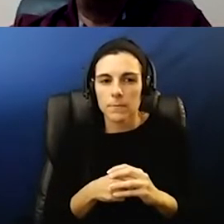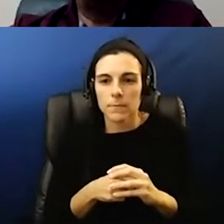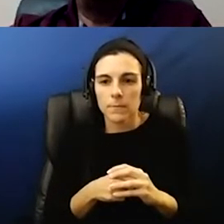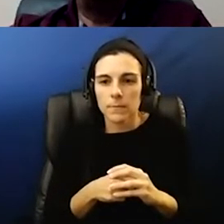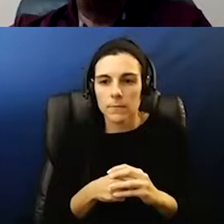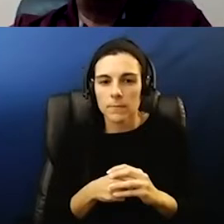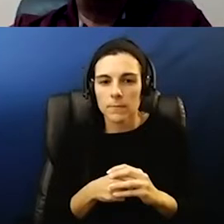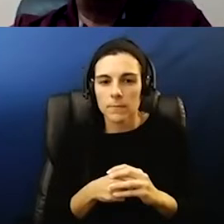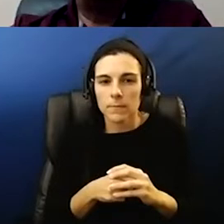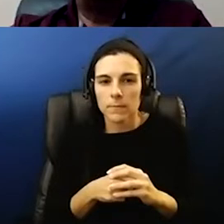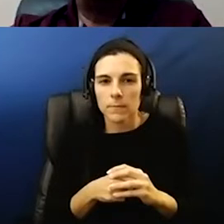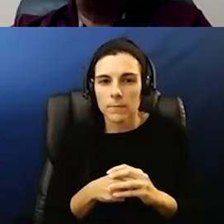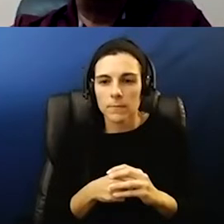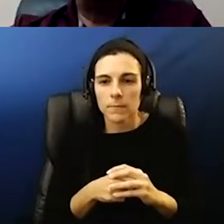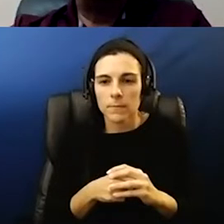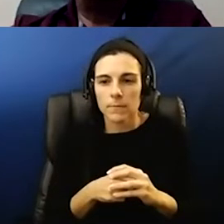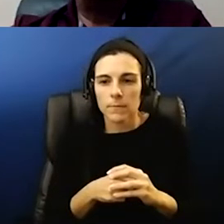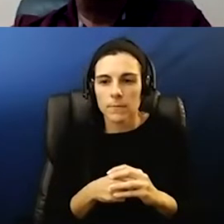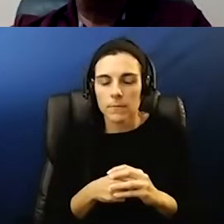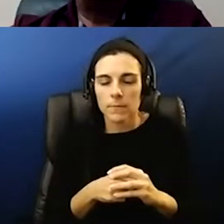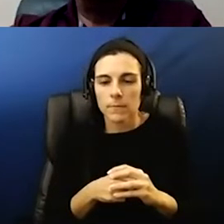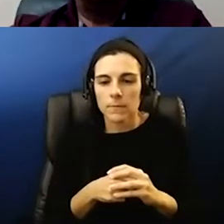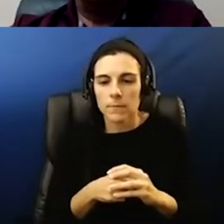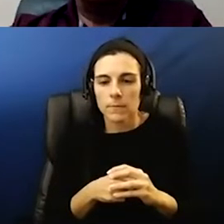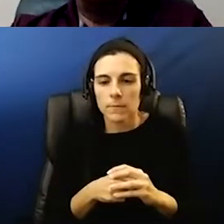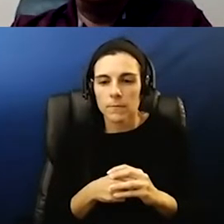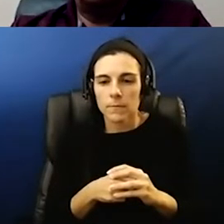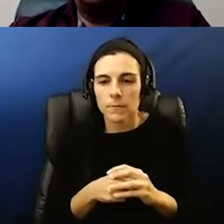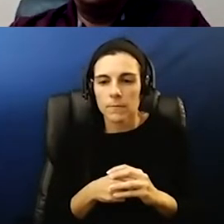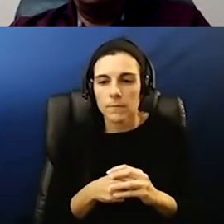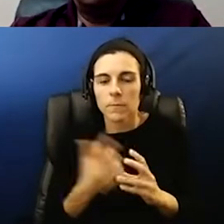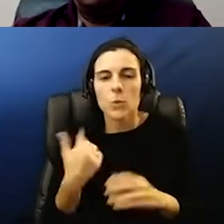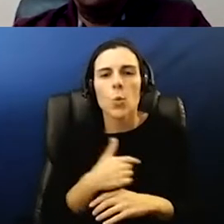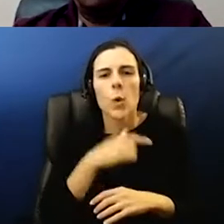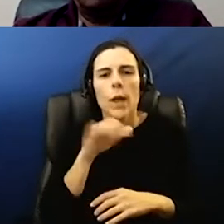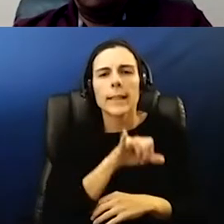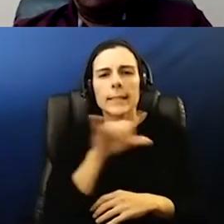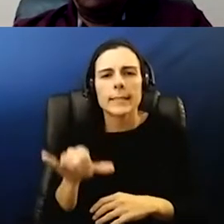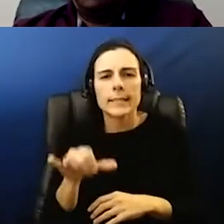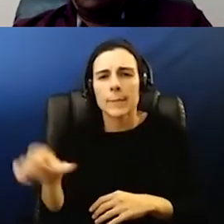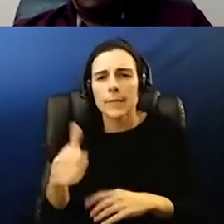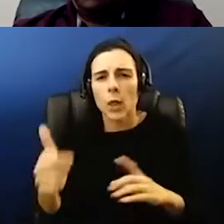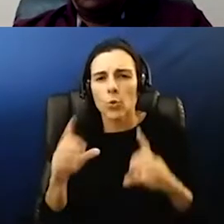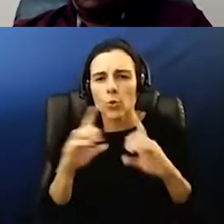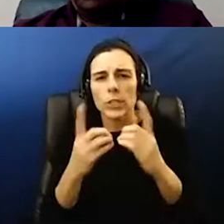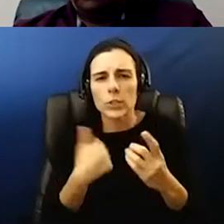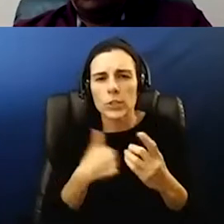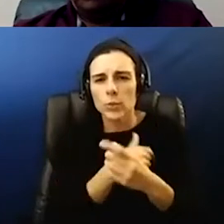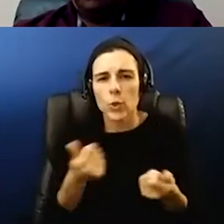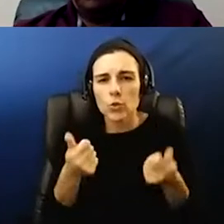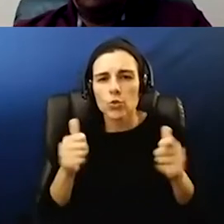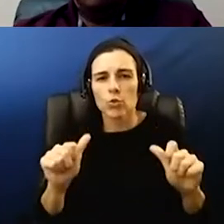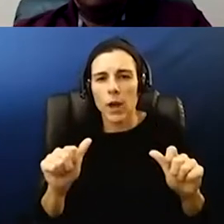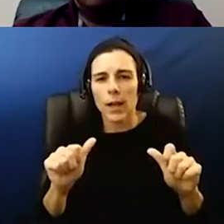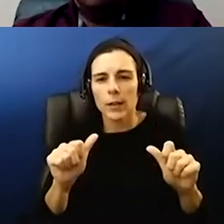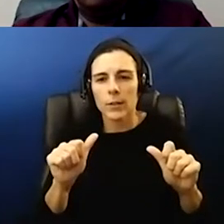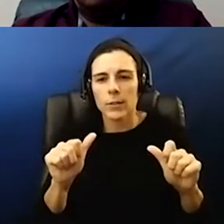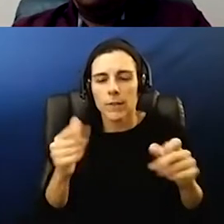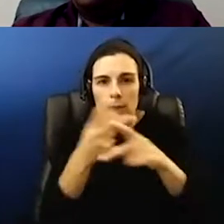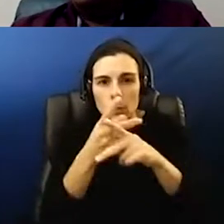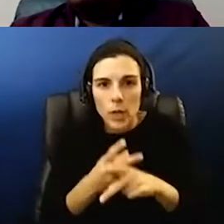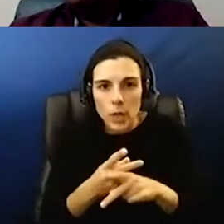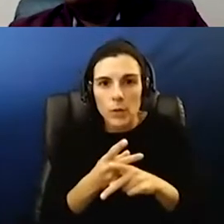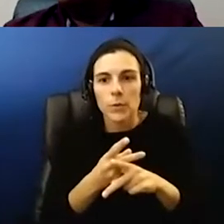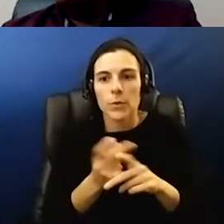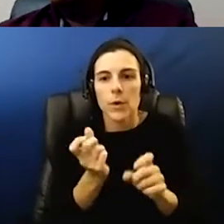so um we're not in any different place than anyone else we're just trying to navigate that and make